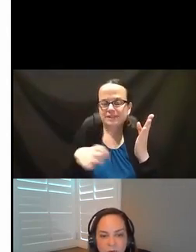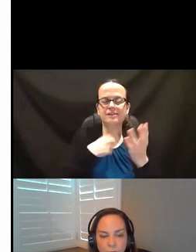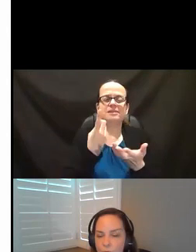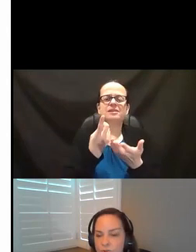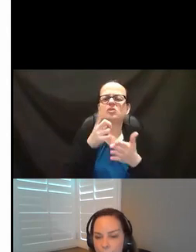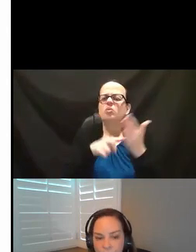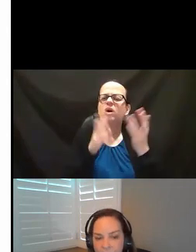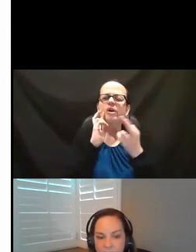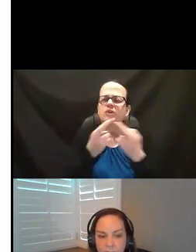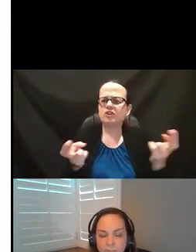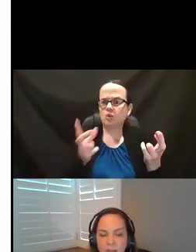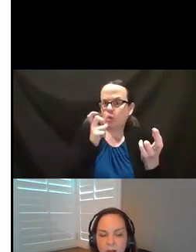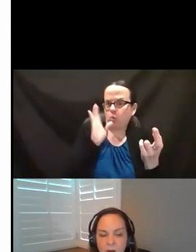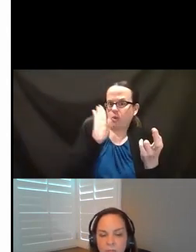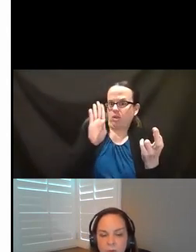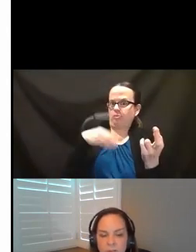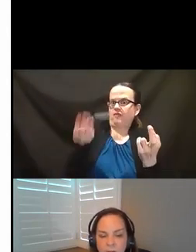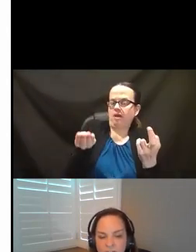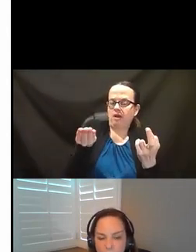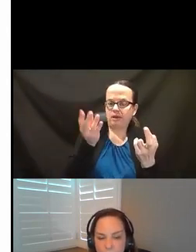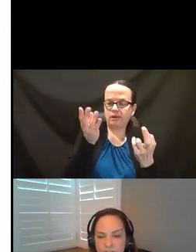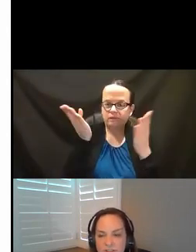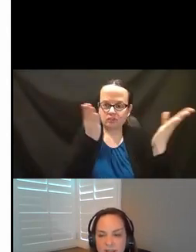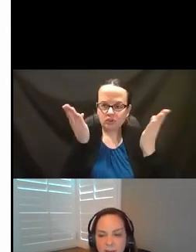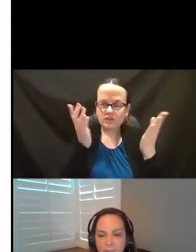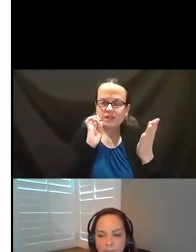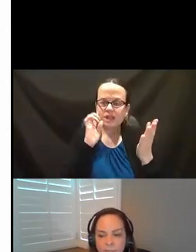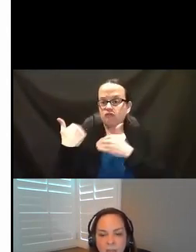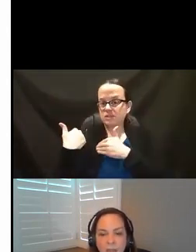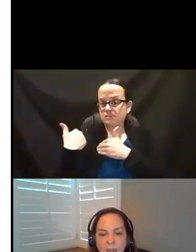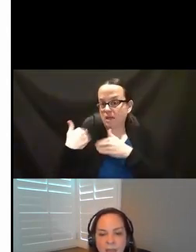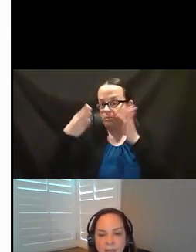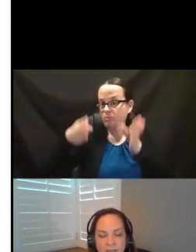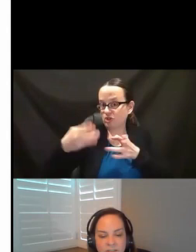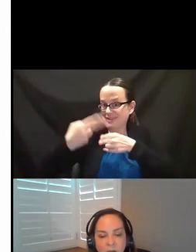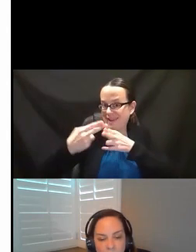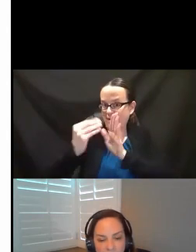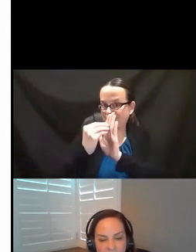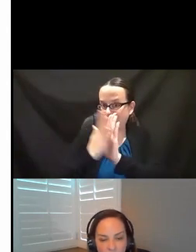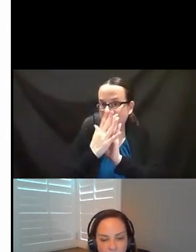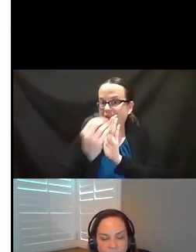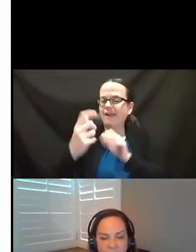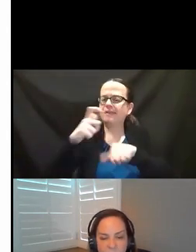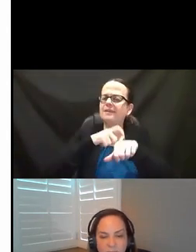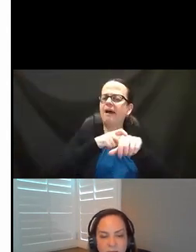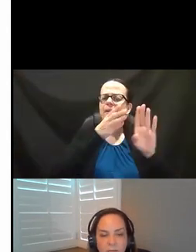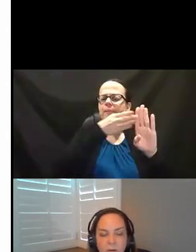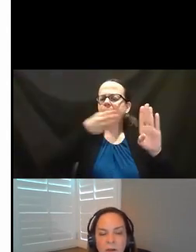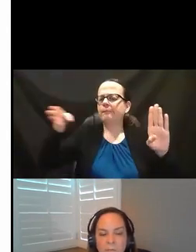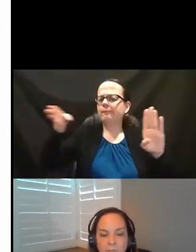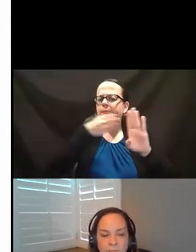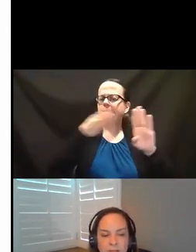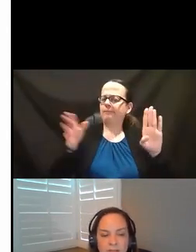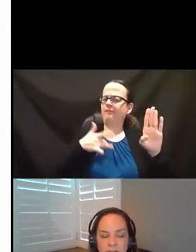be needed, who's going to provide them, the responsible person's name, and the timeline that we're estimating